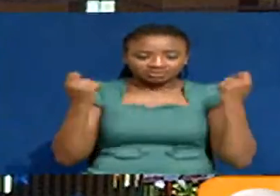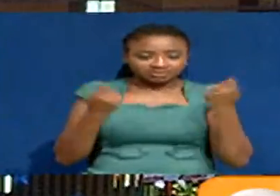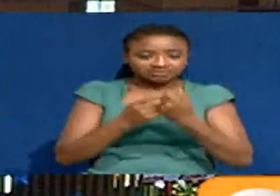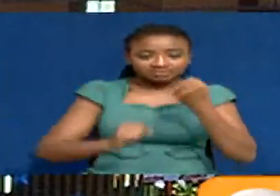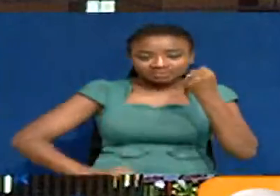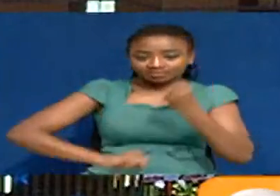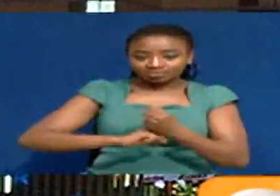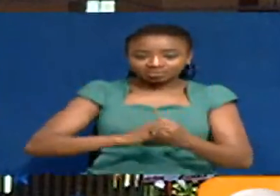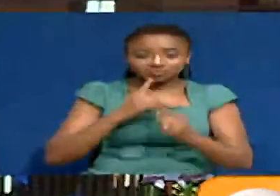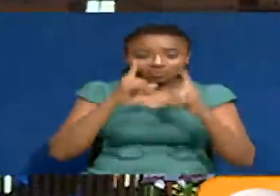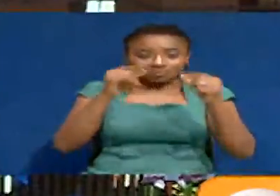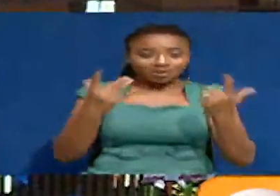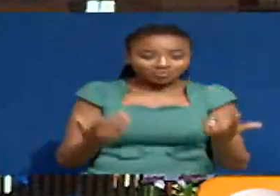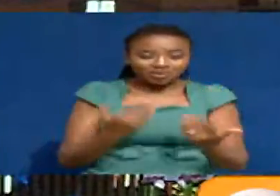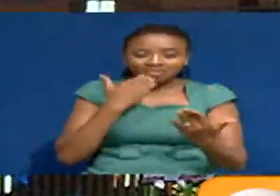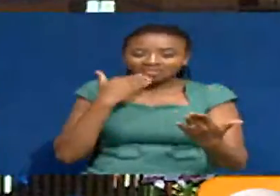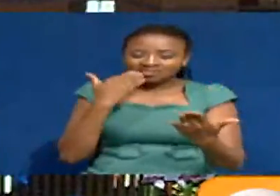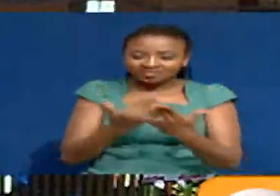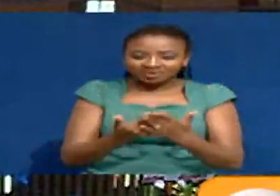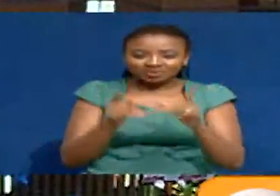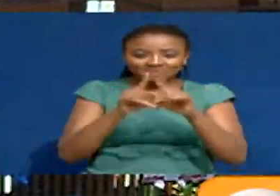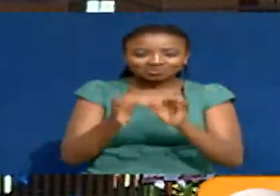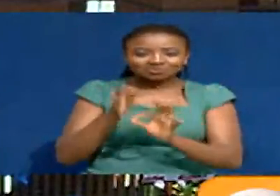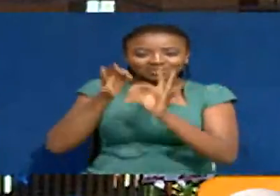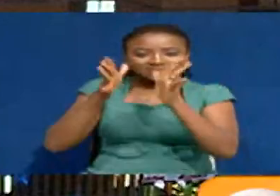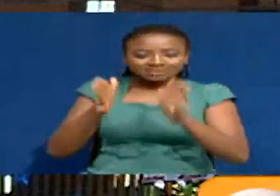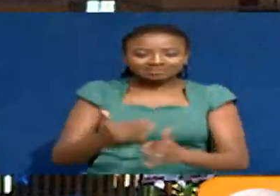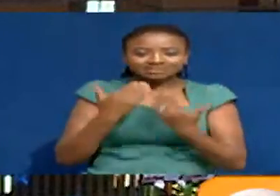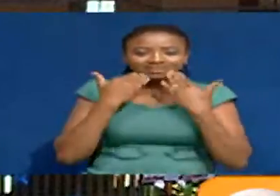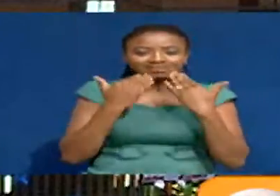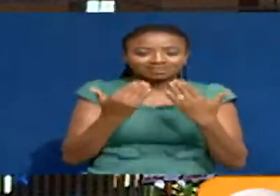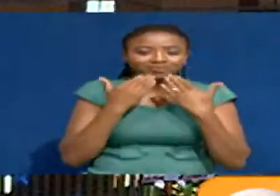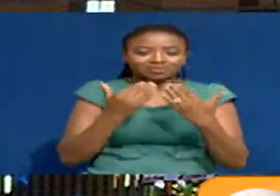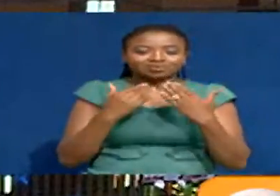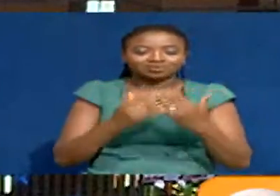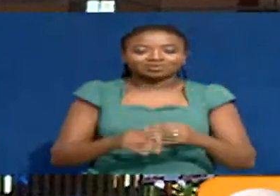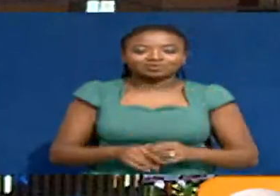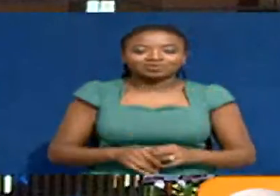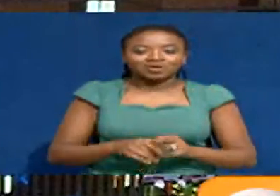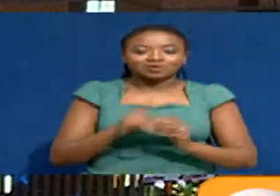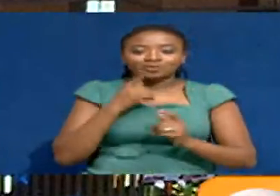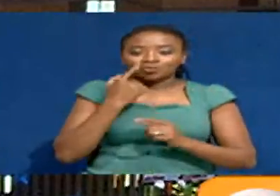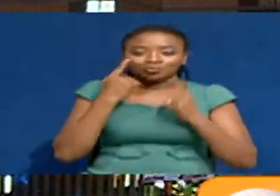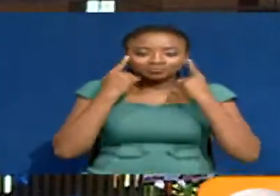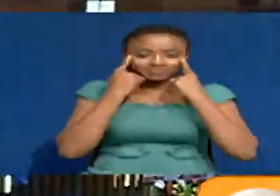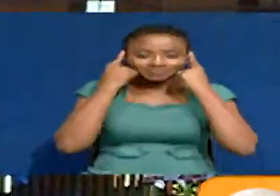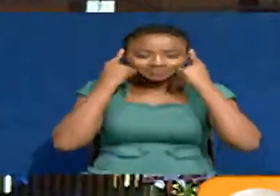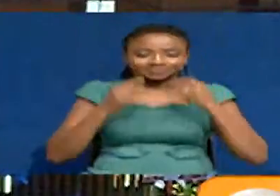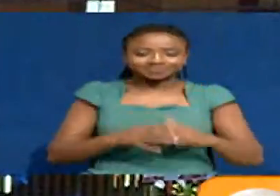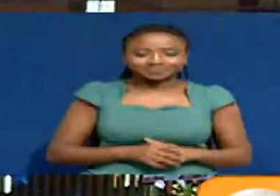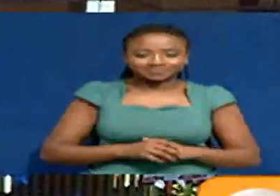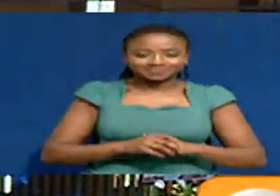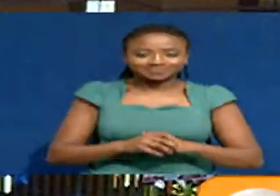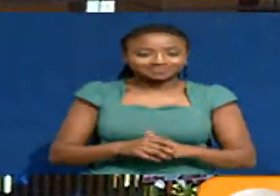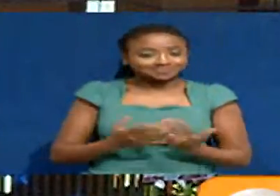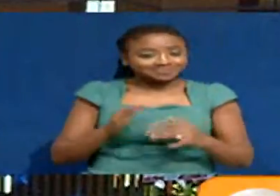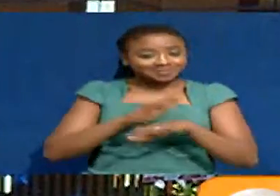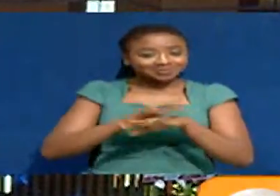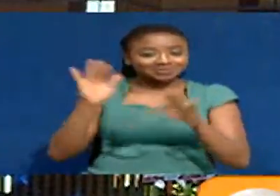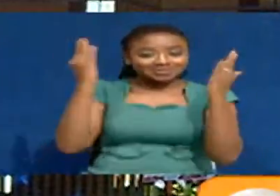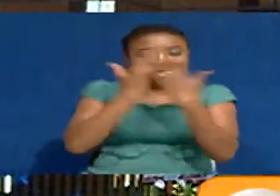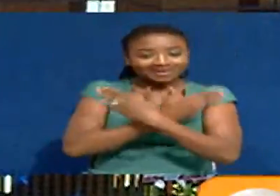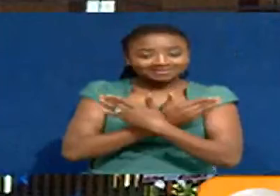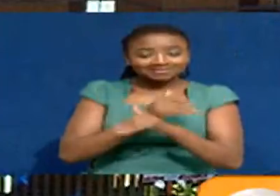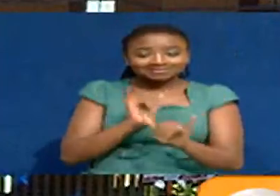possible, we say asante sana, including my sign language interpreter for this evening, who has been Yula Nzale. We now say good